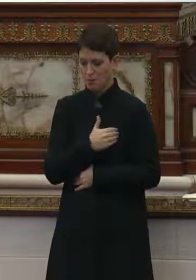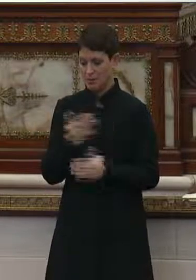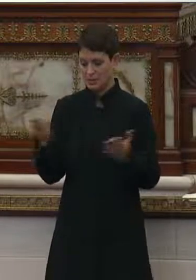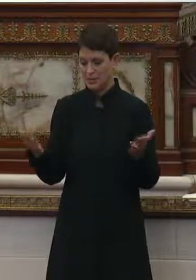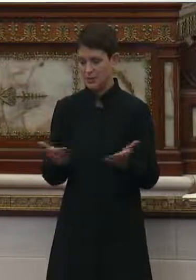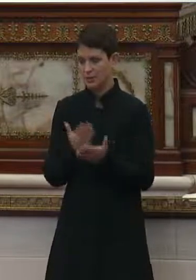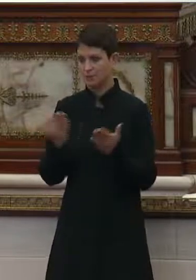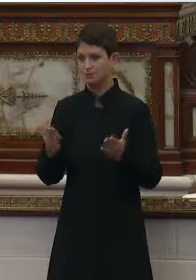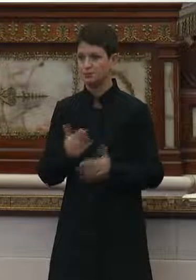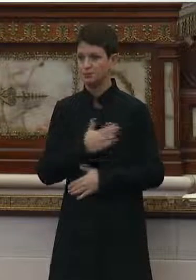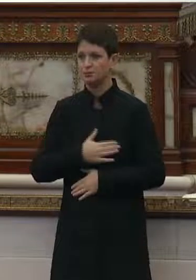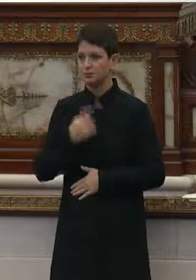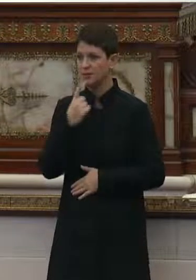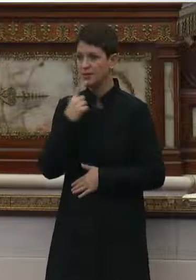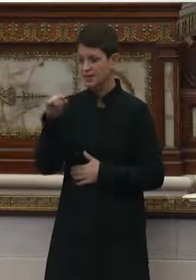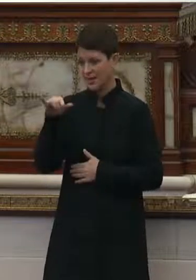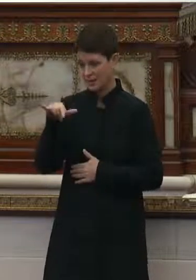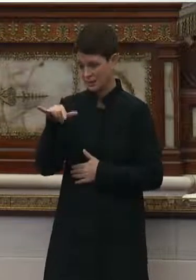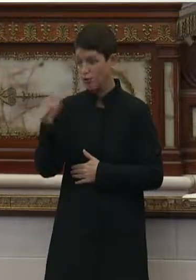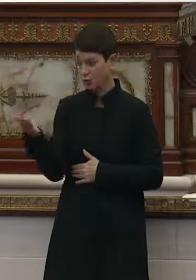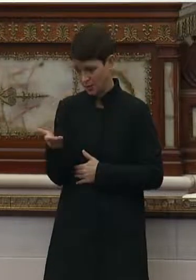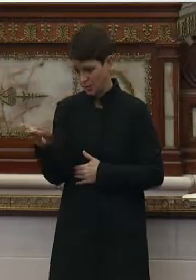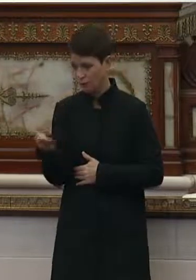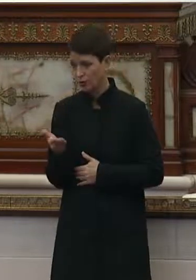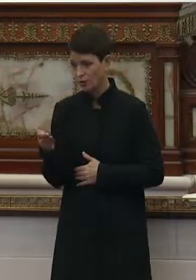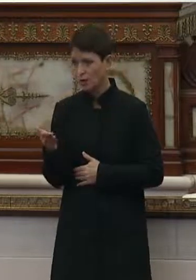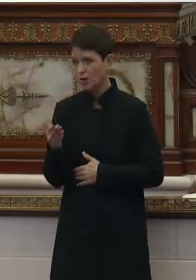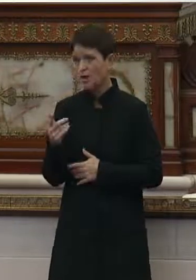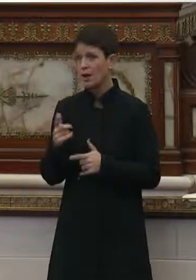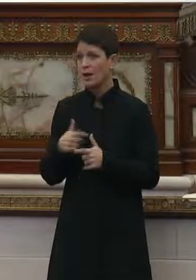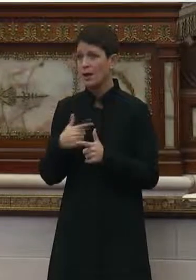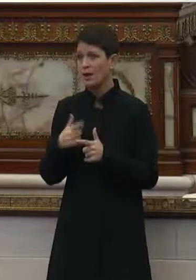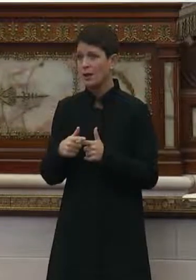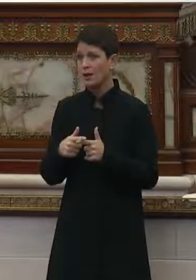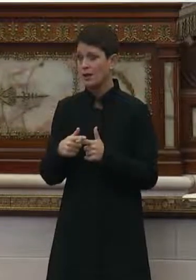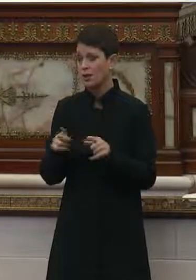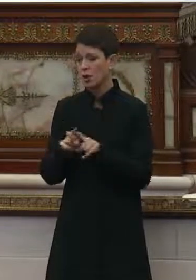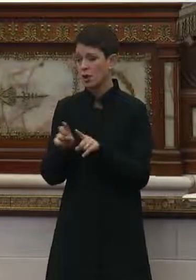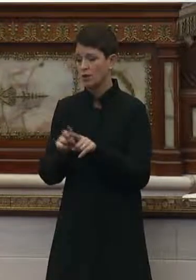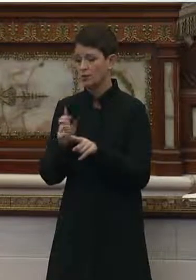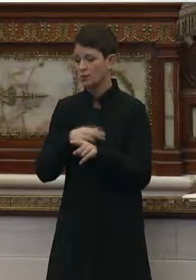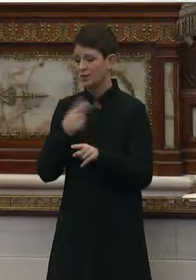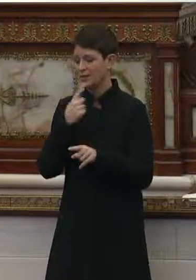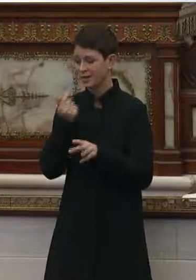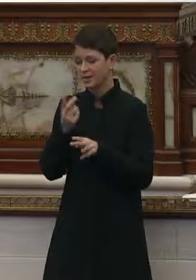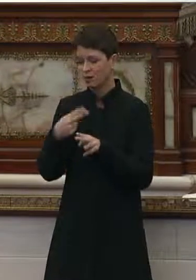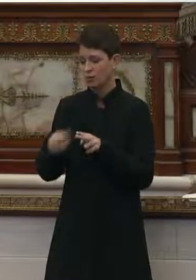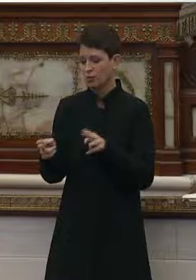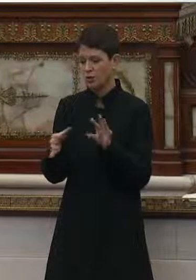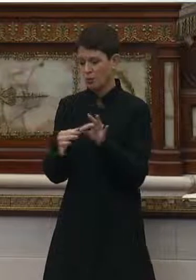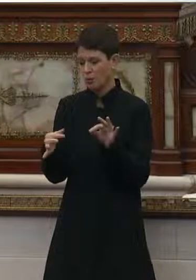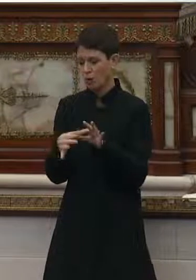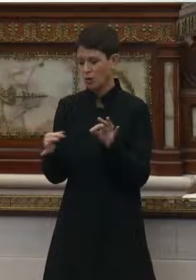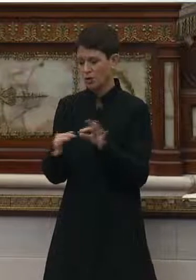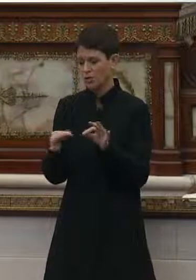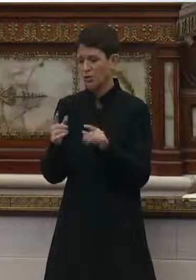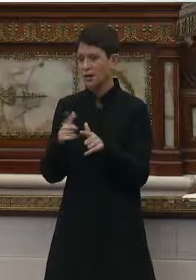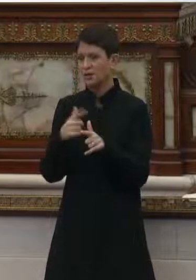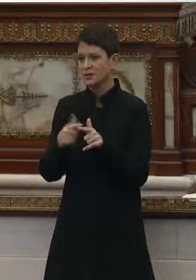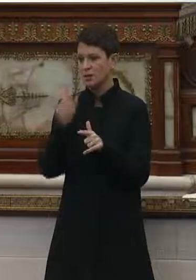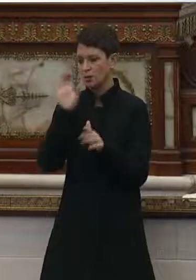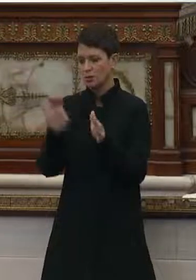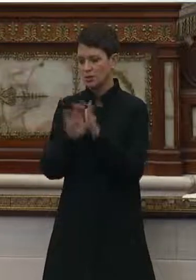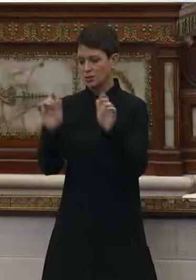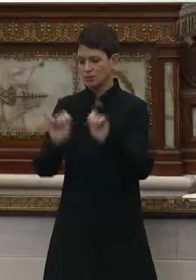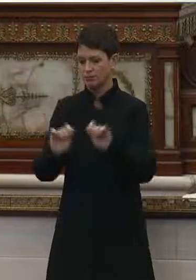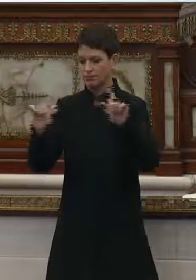attendance will please indicate that you are present when your name is called. Also, please say a few brief remarks when responding